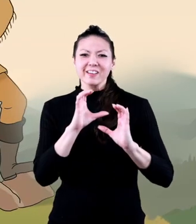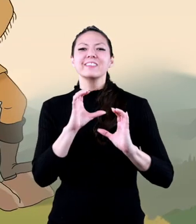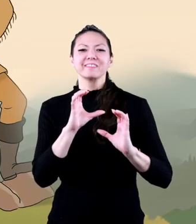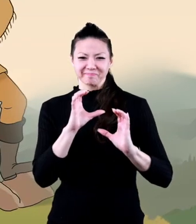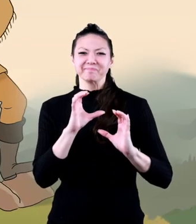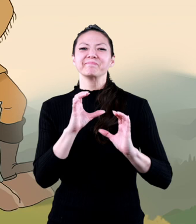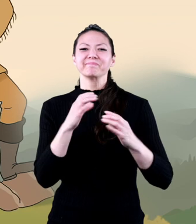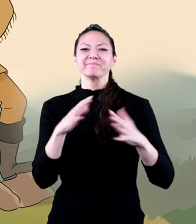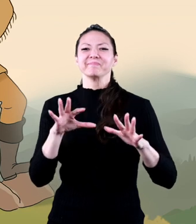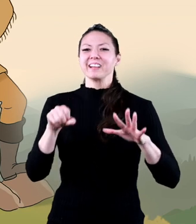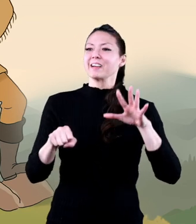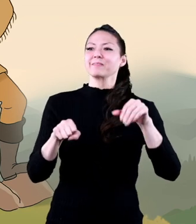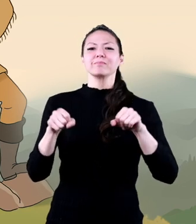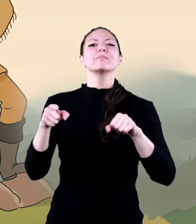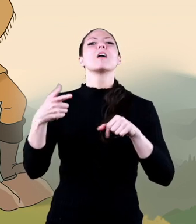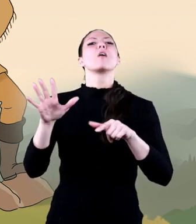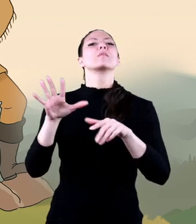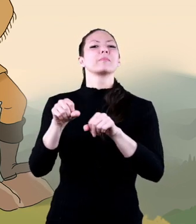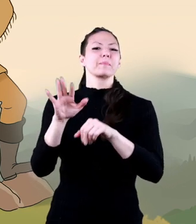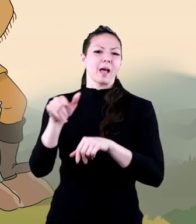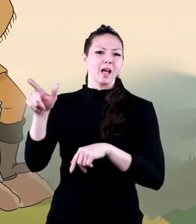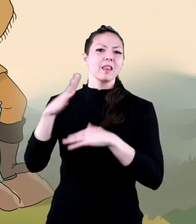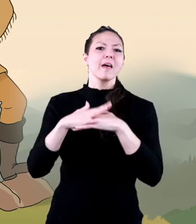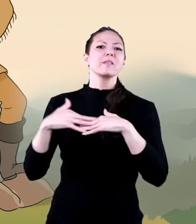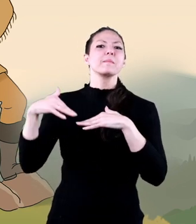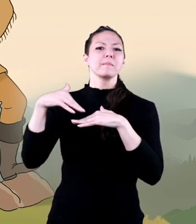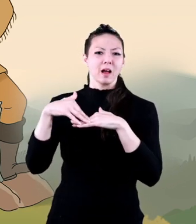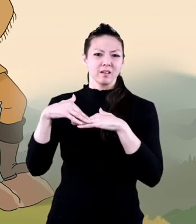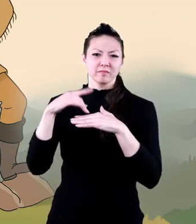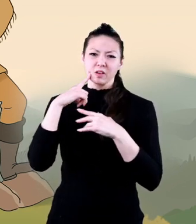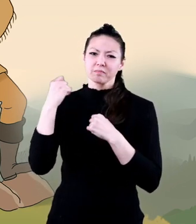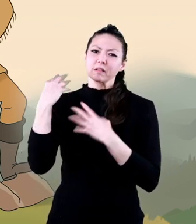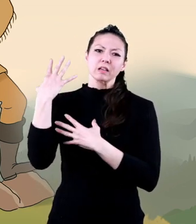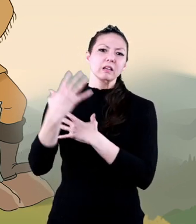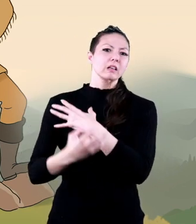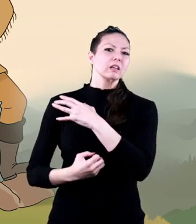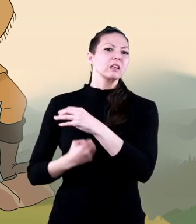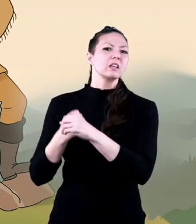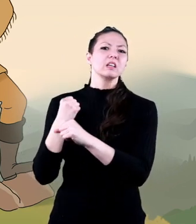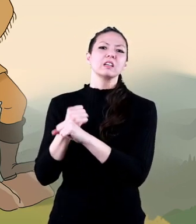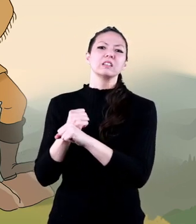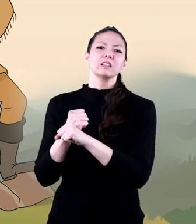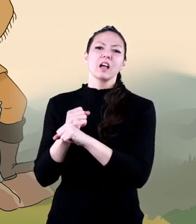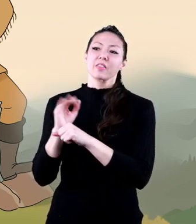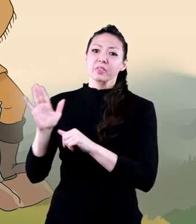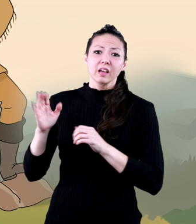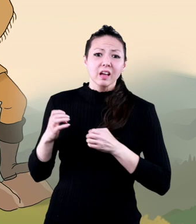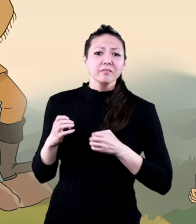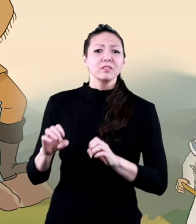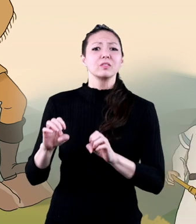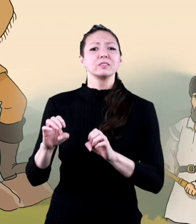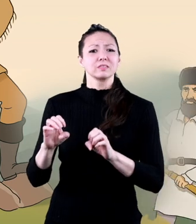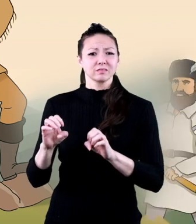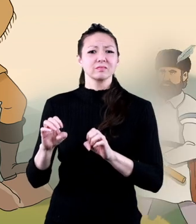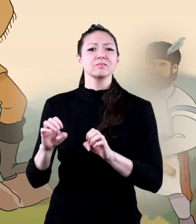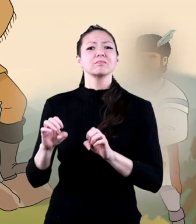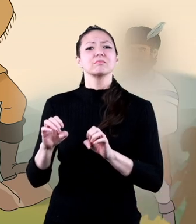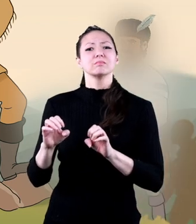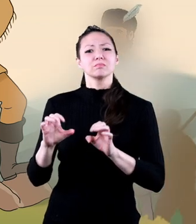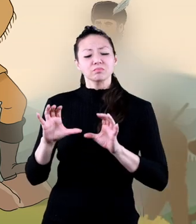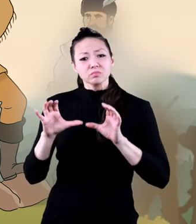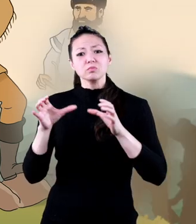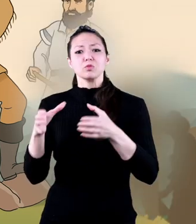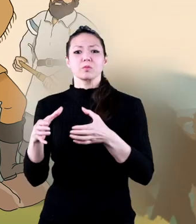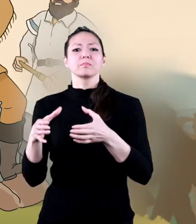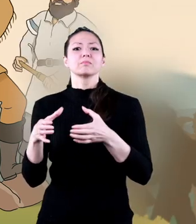exploring land that had already been inhabited by Native Americans for hundreds of years, their efforts and the